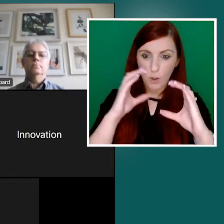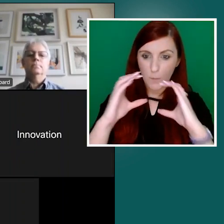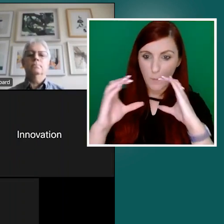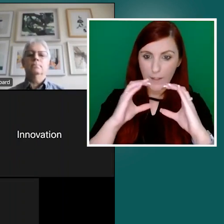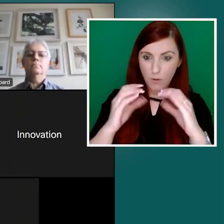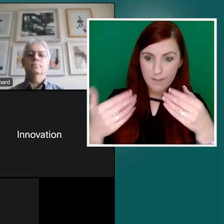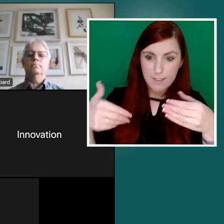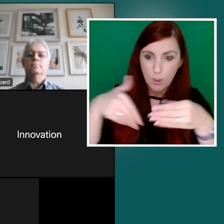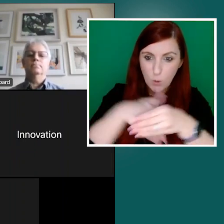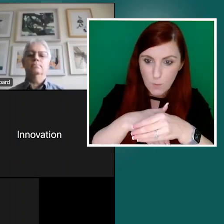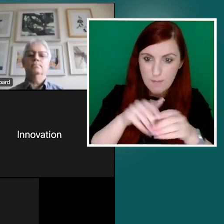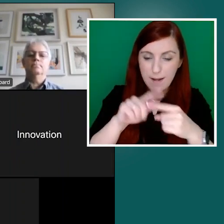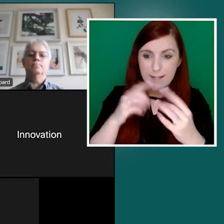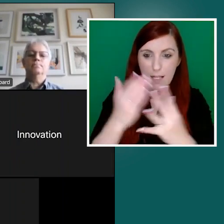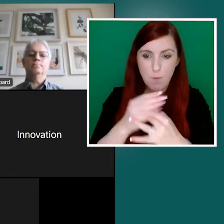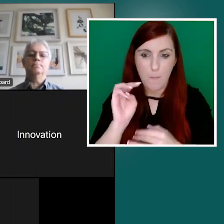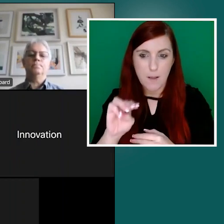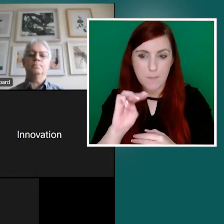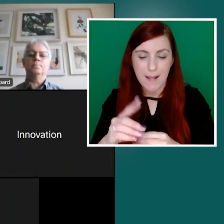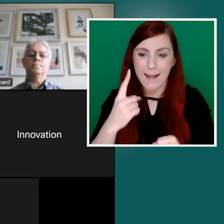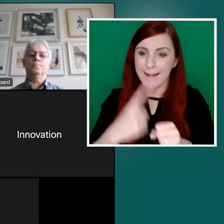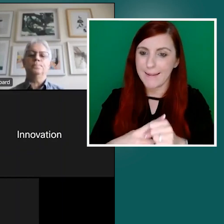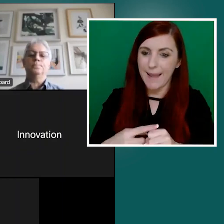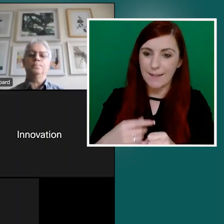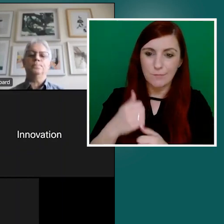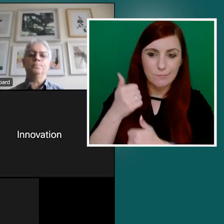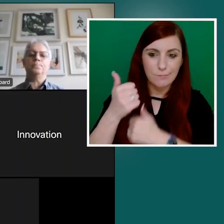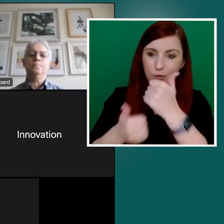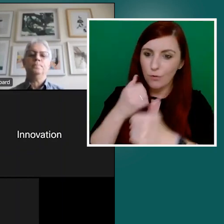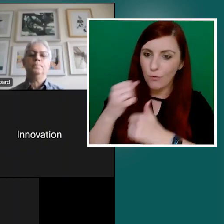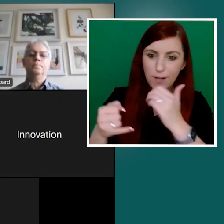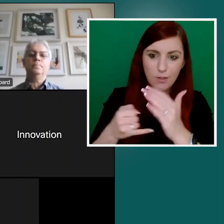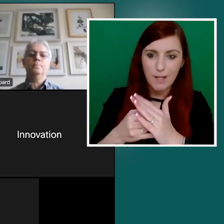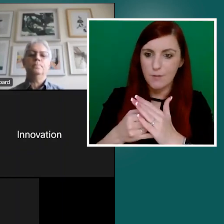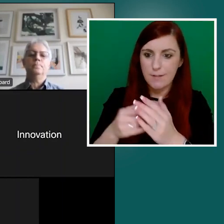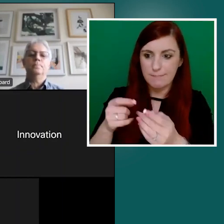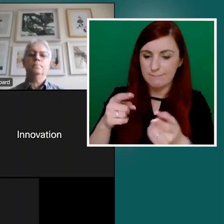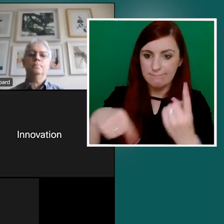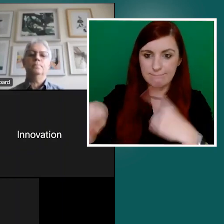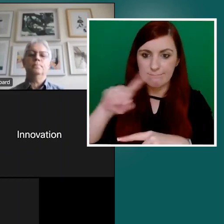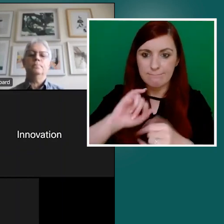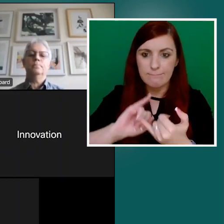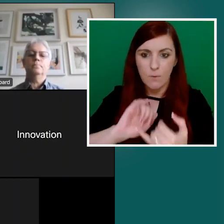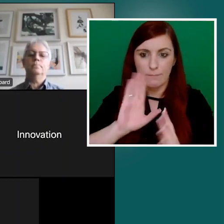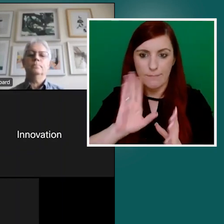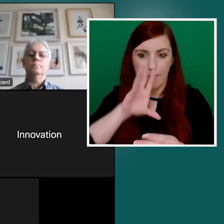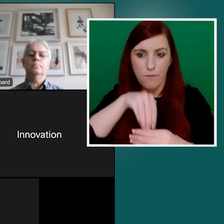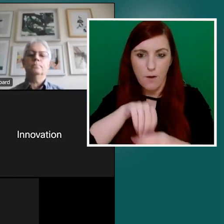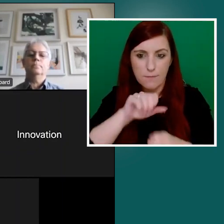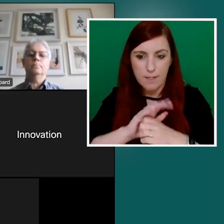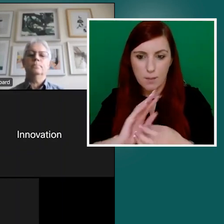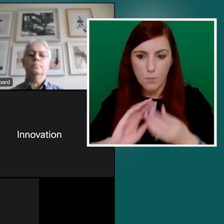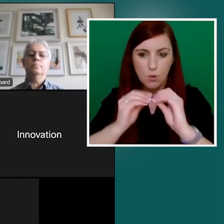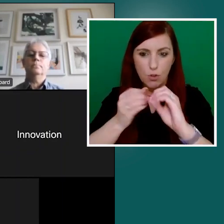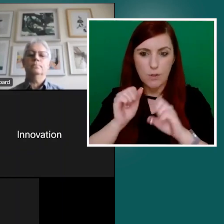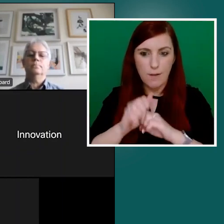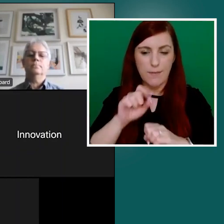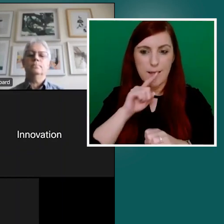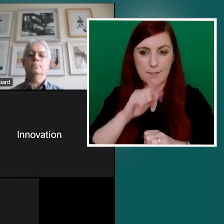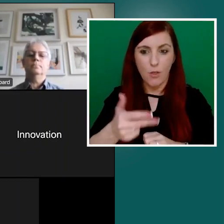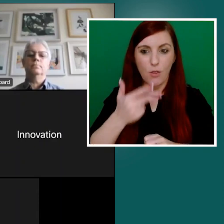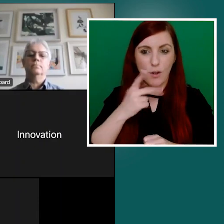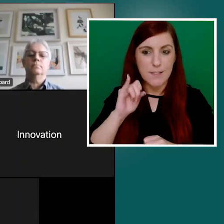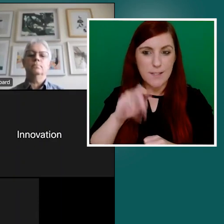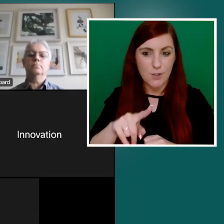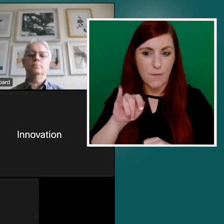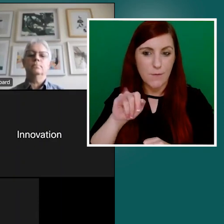inclusive and as accessible as possible. And once again, my congratulations to all involved in the production of this